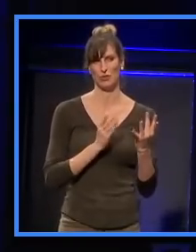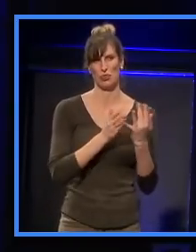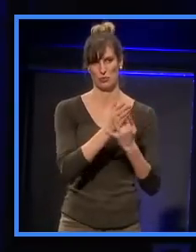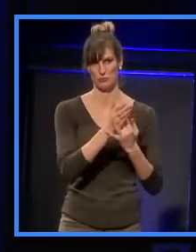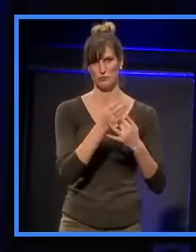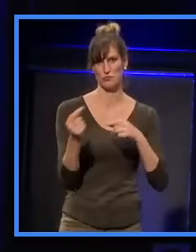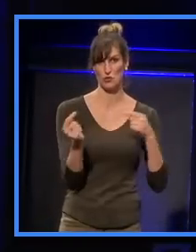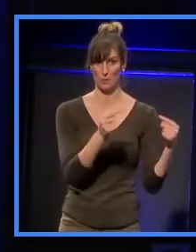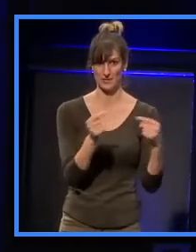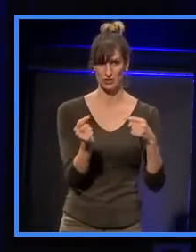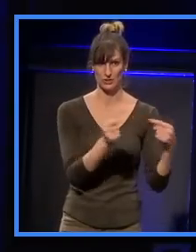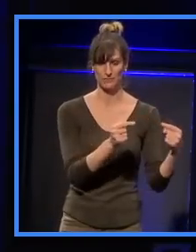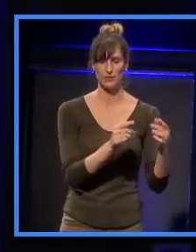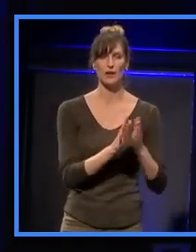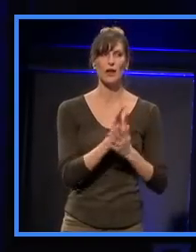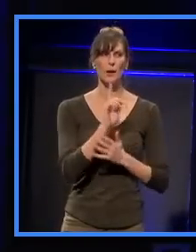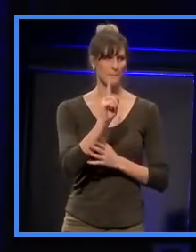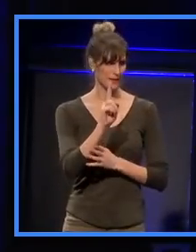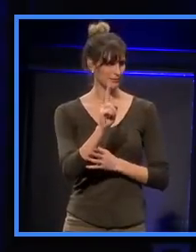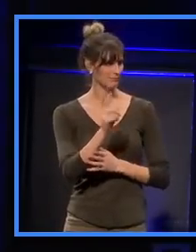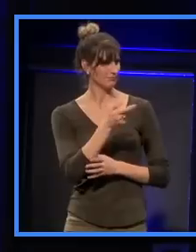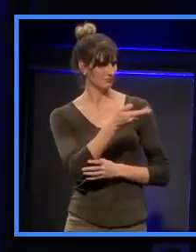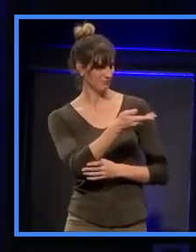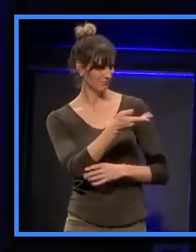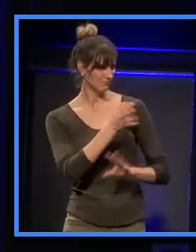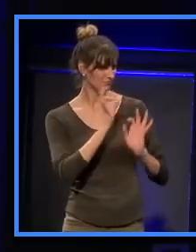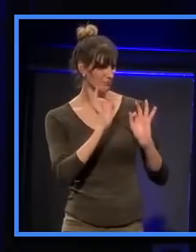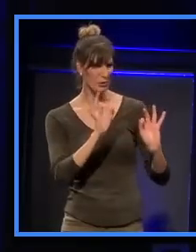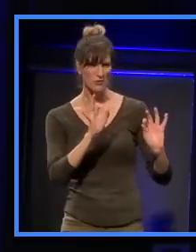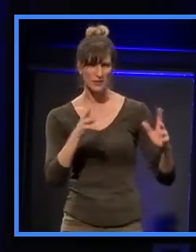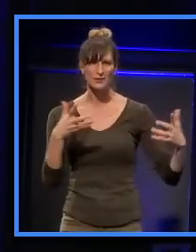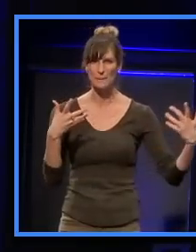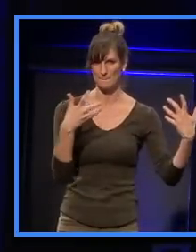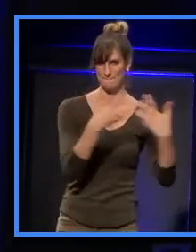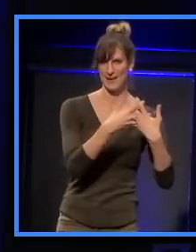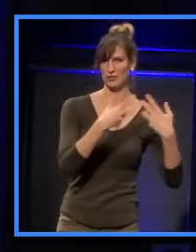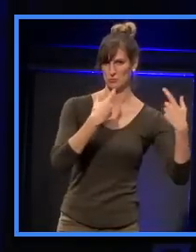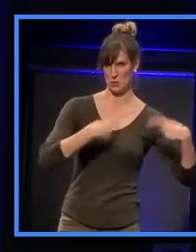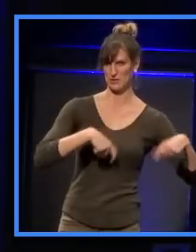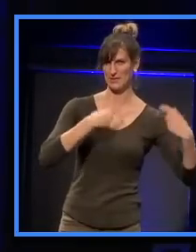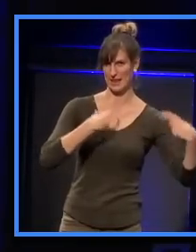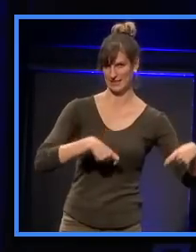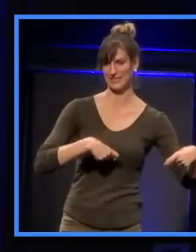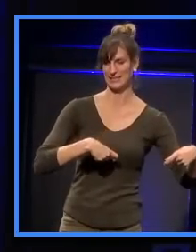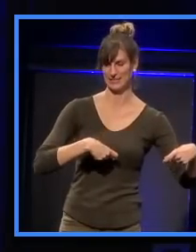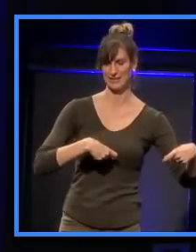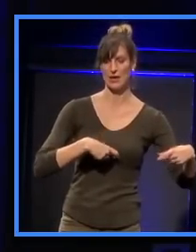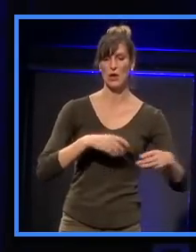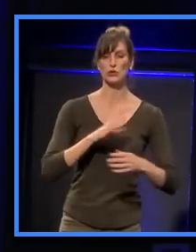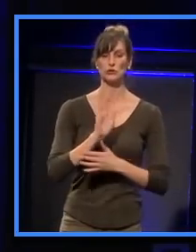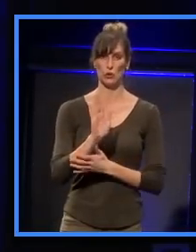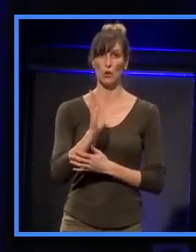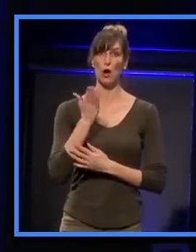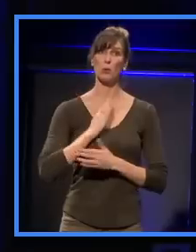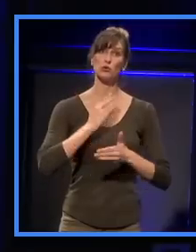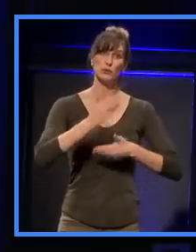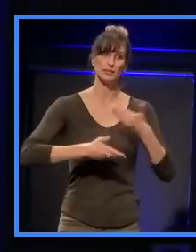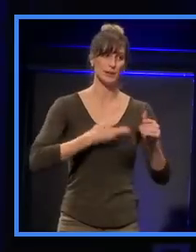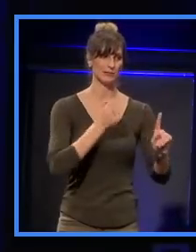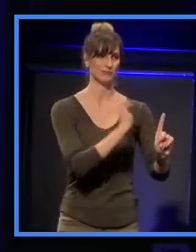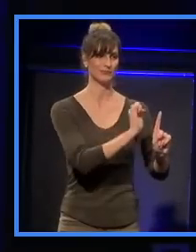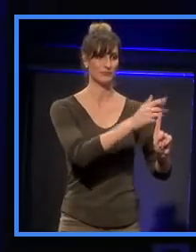it's perfect, because it fits him as a person very clearly. So, I want to tell you a couple of things about his background.